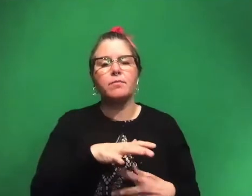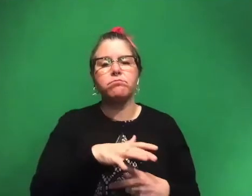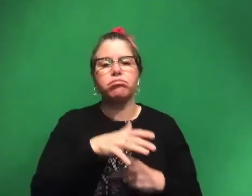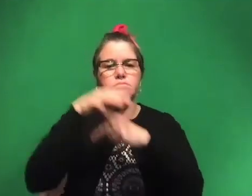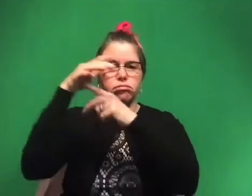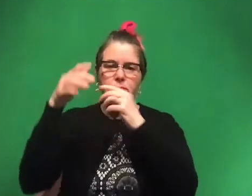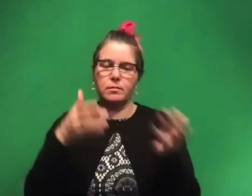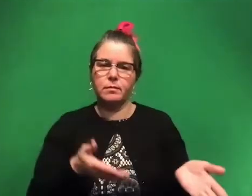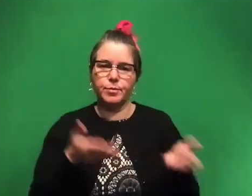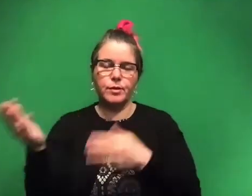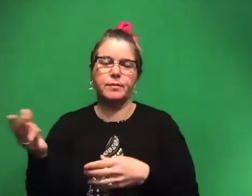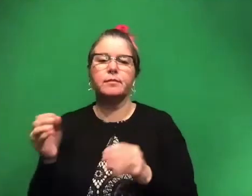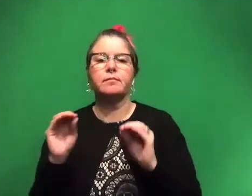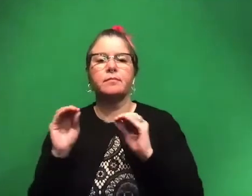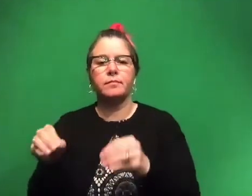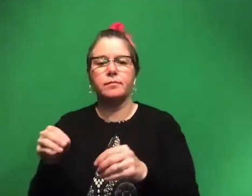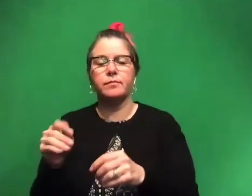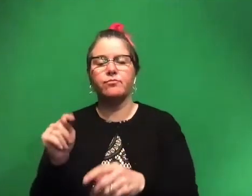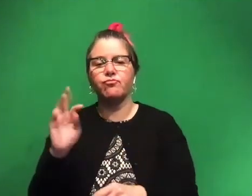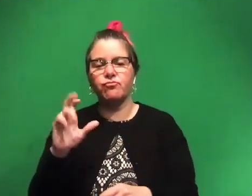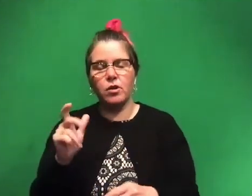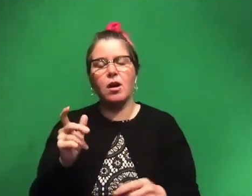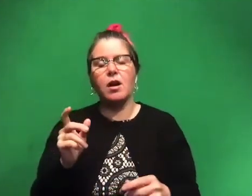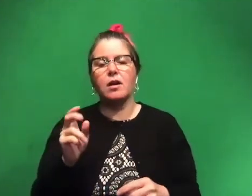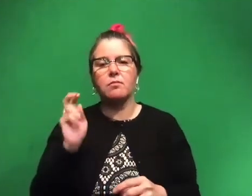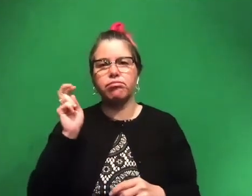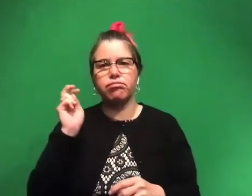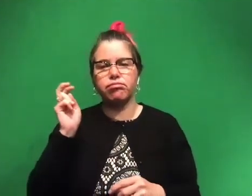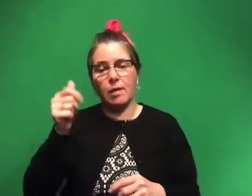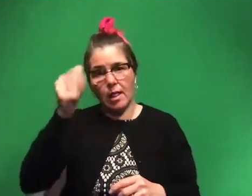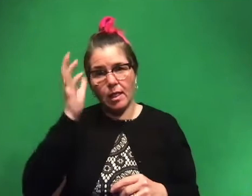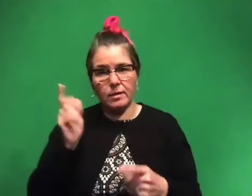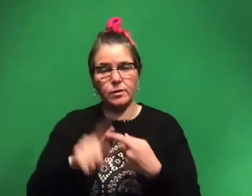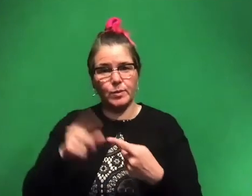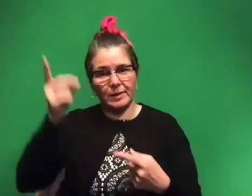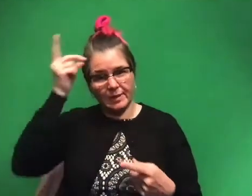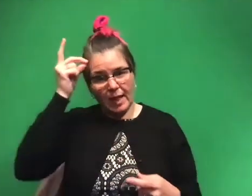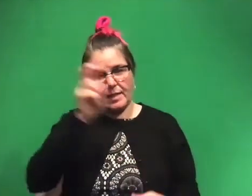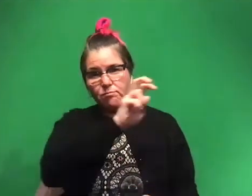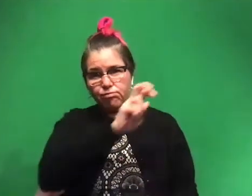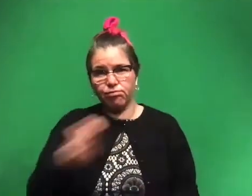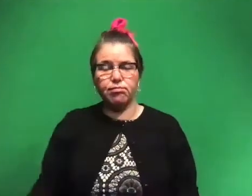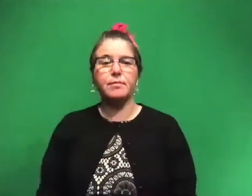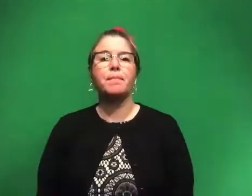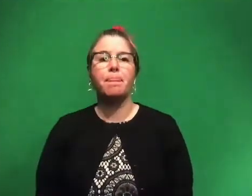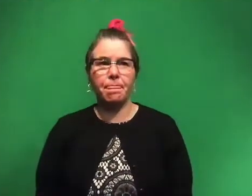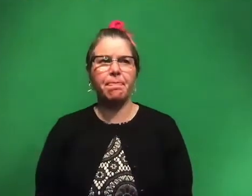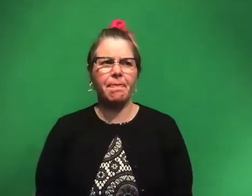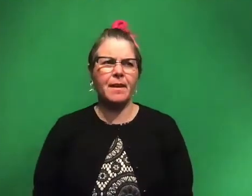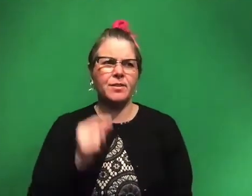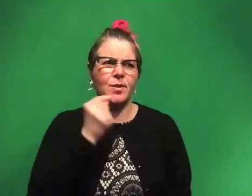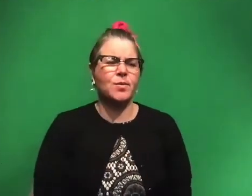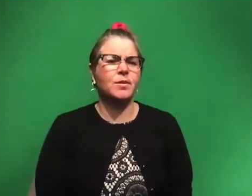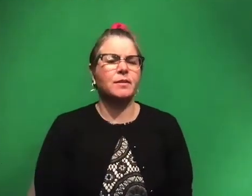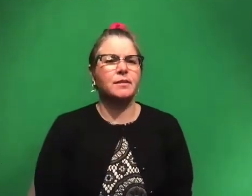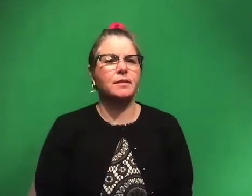and then put onto a truck and then driven all the way from Alaska to Dallas. Wow. Yeah. Um,